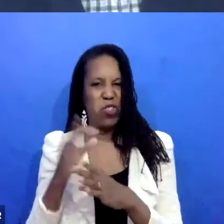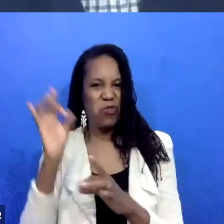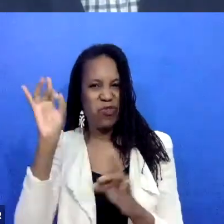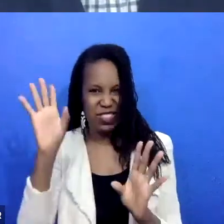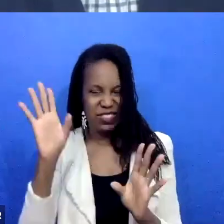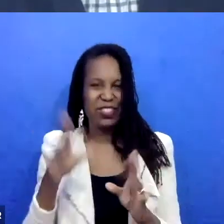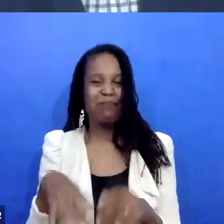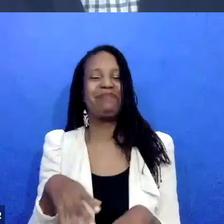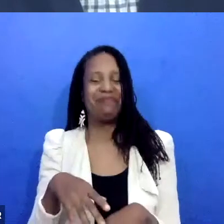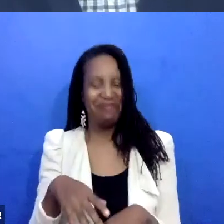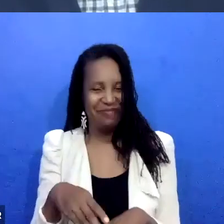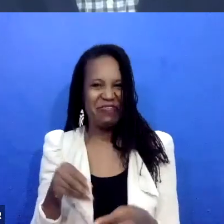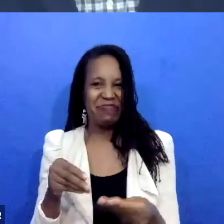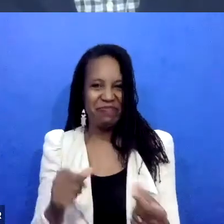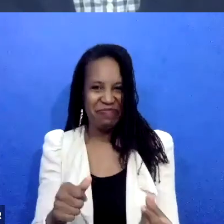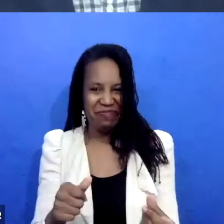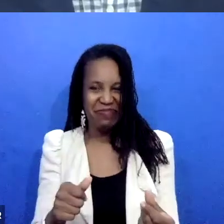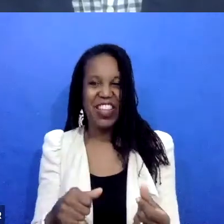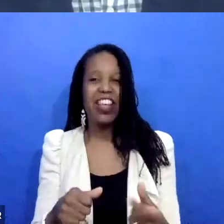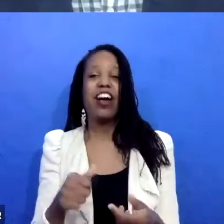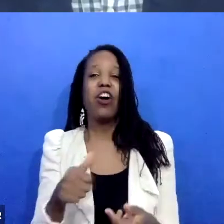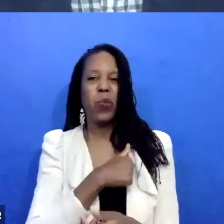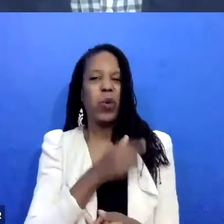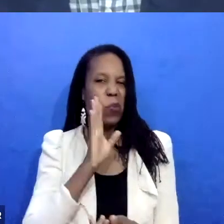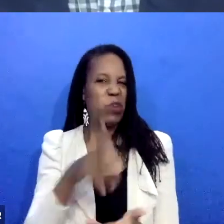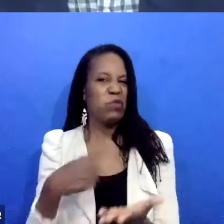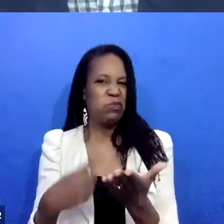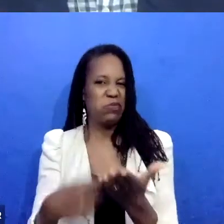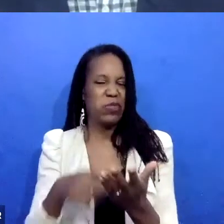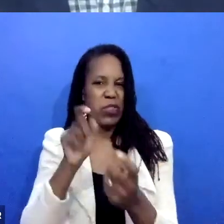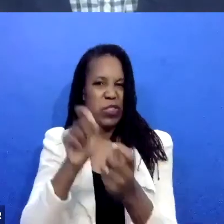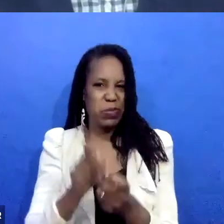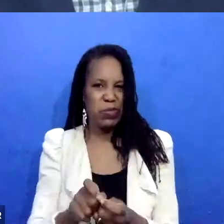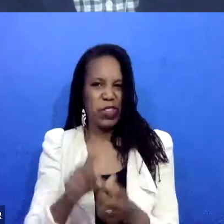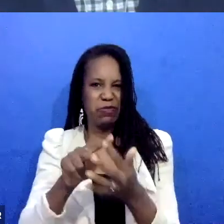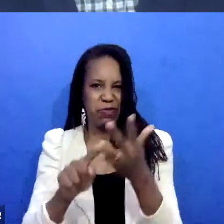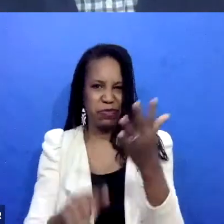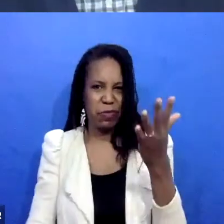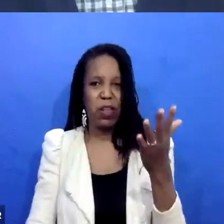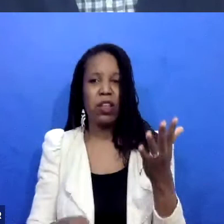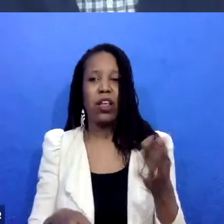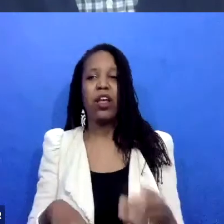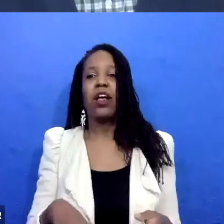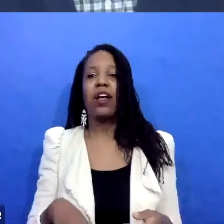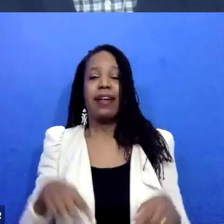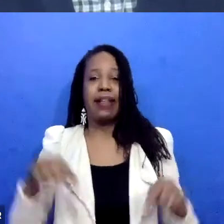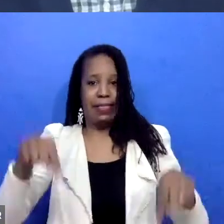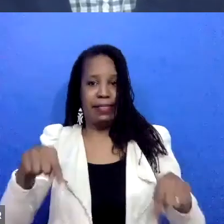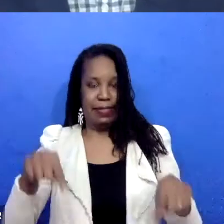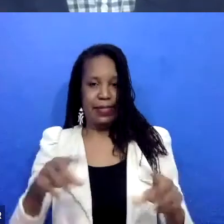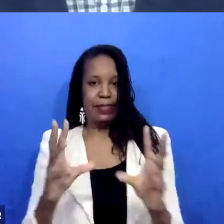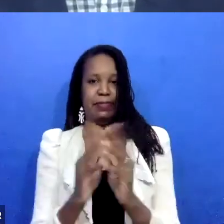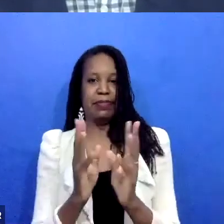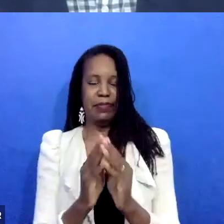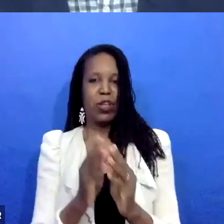we may start getting into some more specific details in this conversation, I want to remind you that this will be recorded and